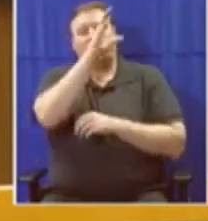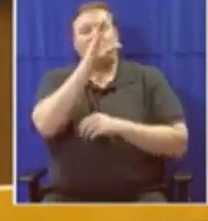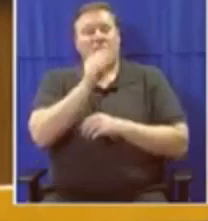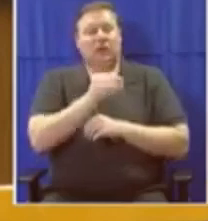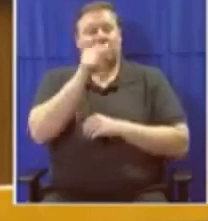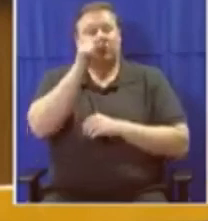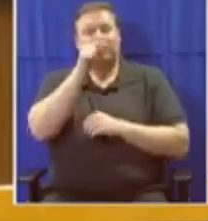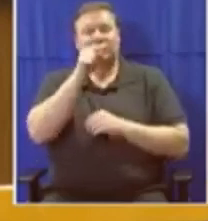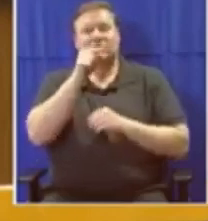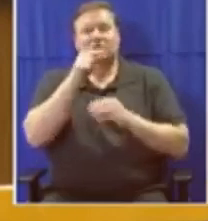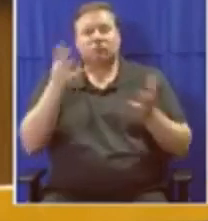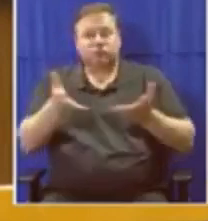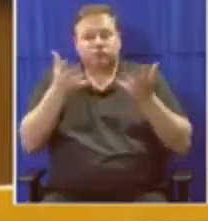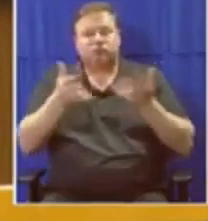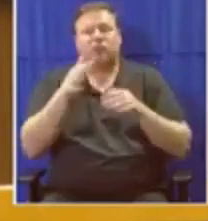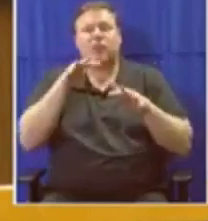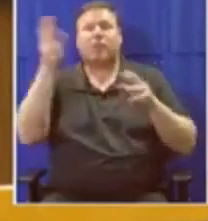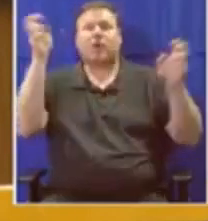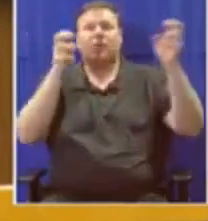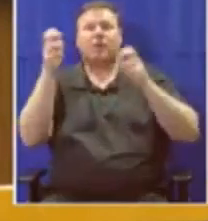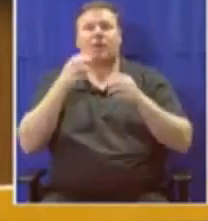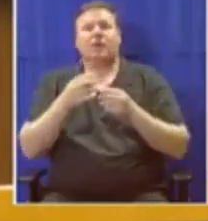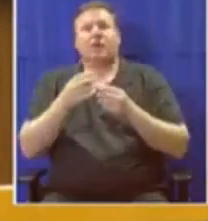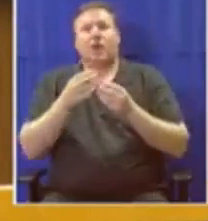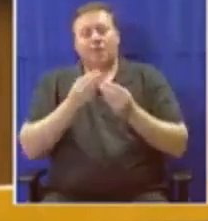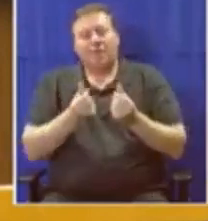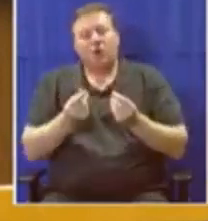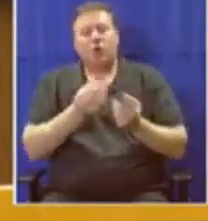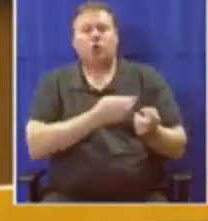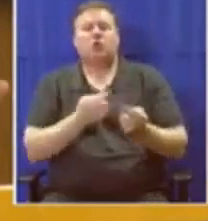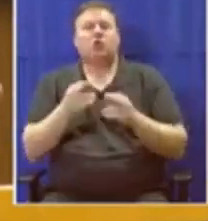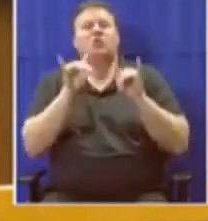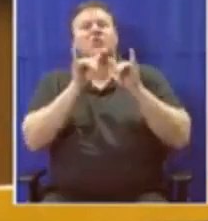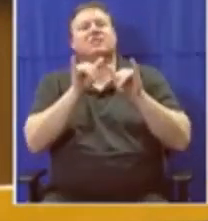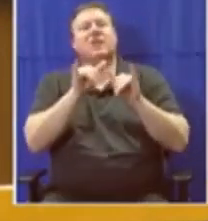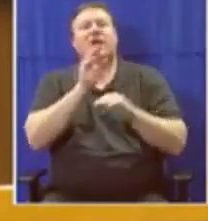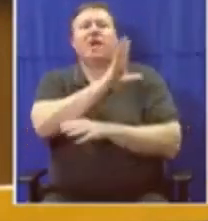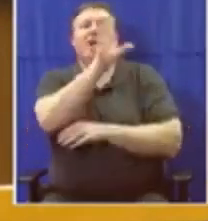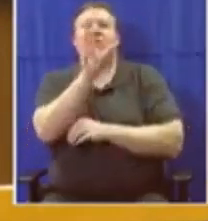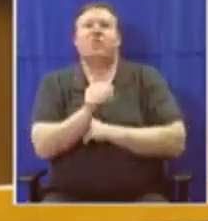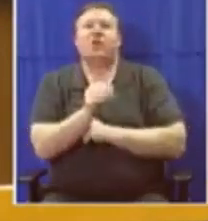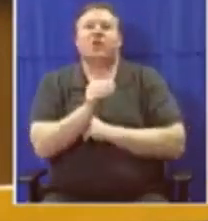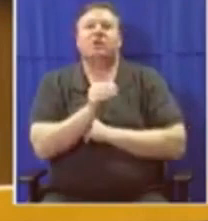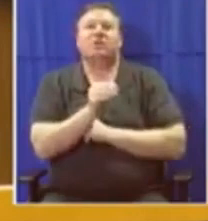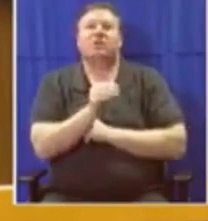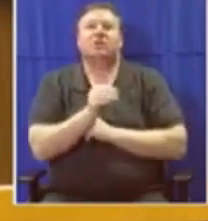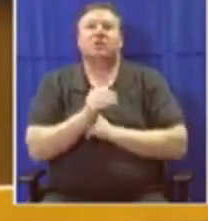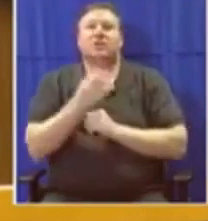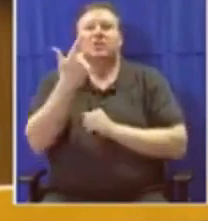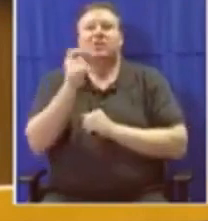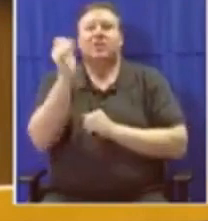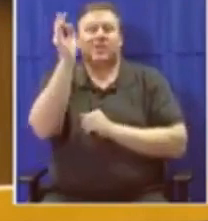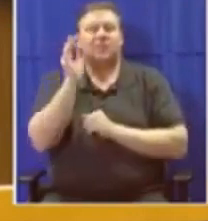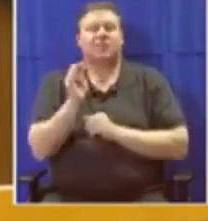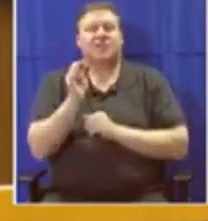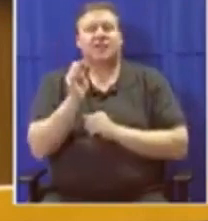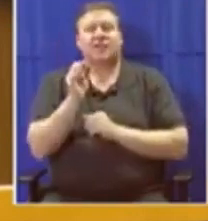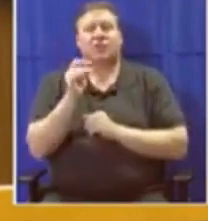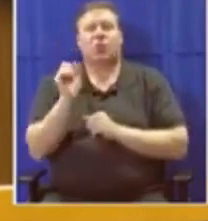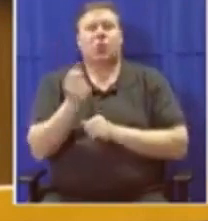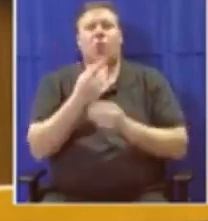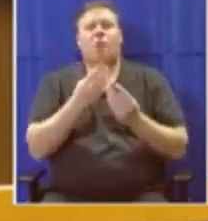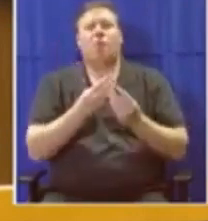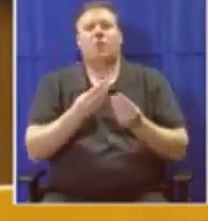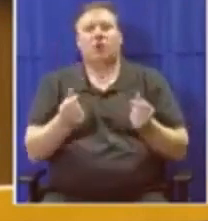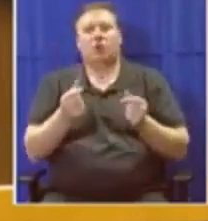Africa and mineral resources that leave the continent and agree that more than 70% of all minerals must be